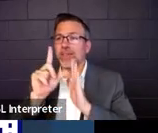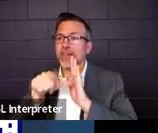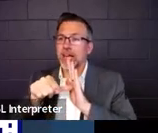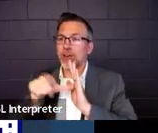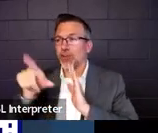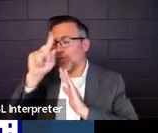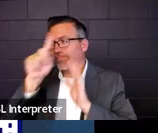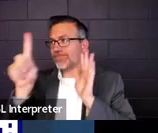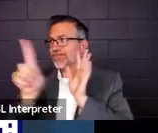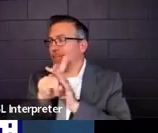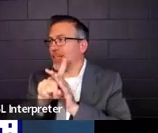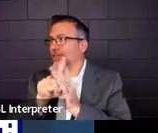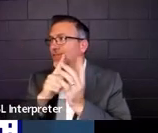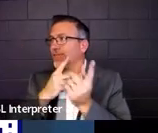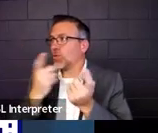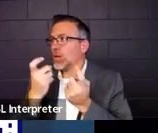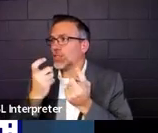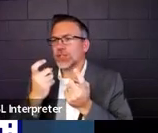Let us know.